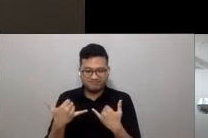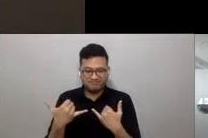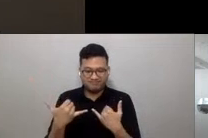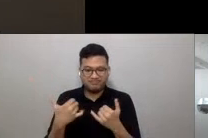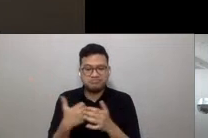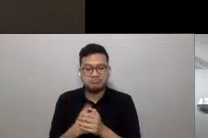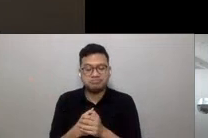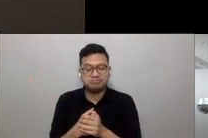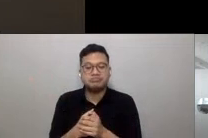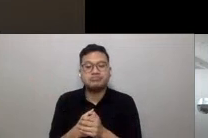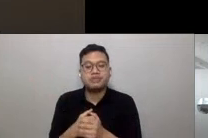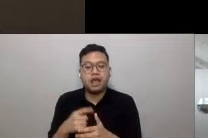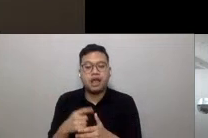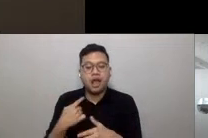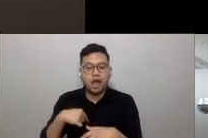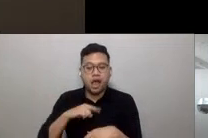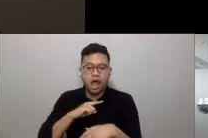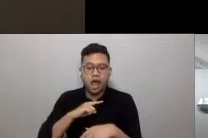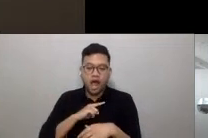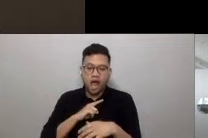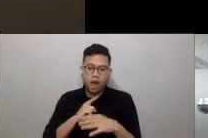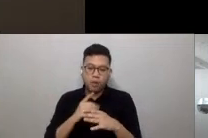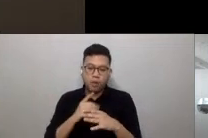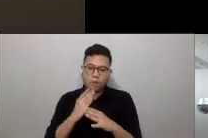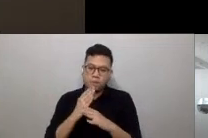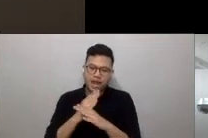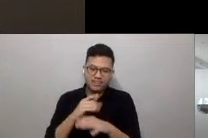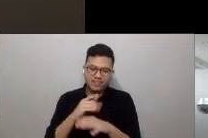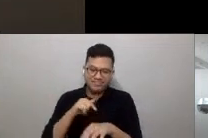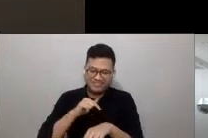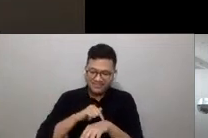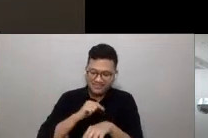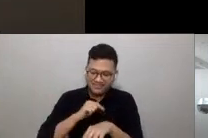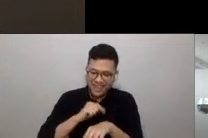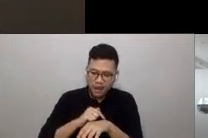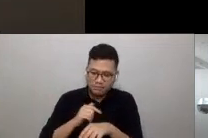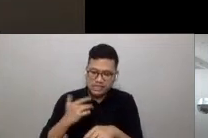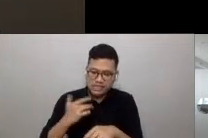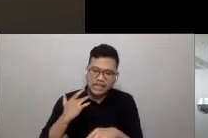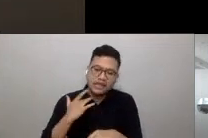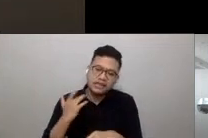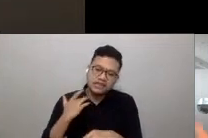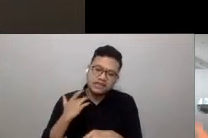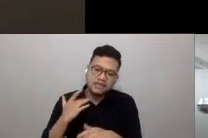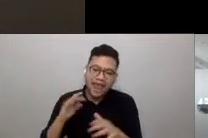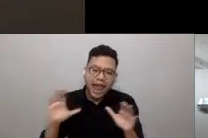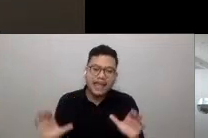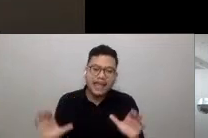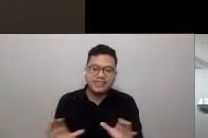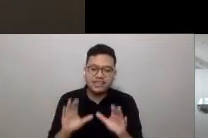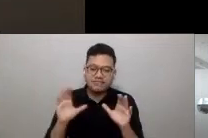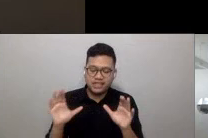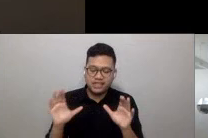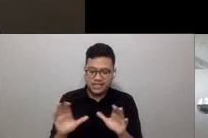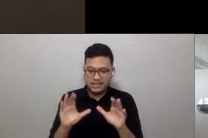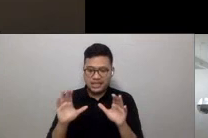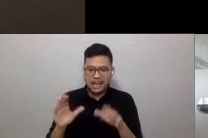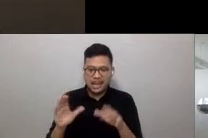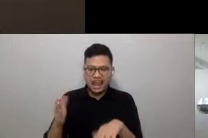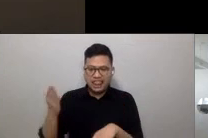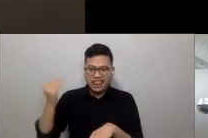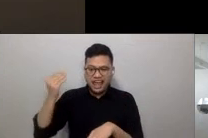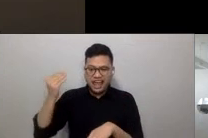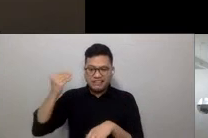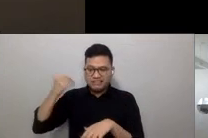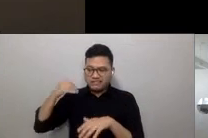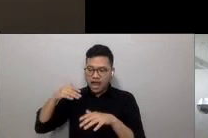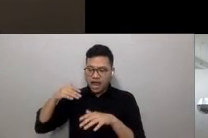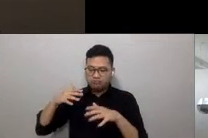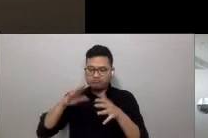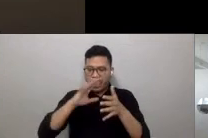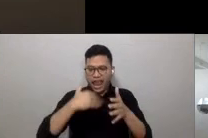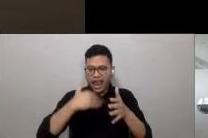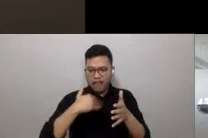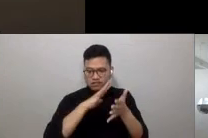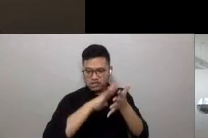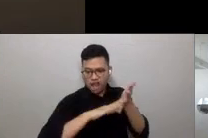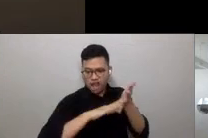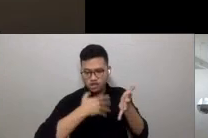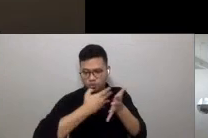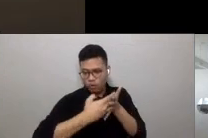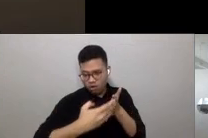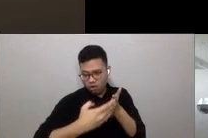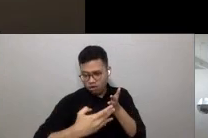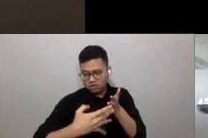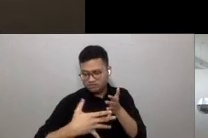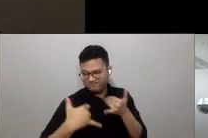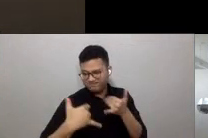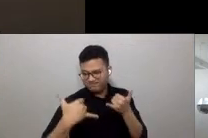Our various time-sensitive activities that may have been dispersed through the course of the day within our chosen city